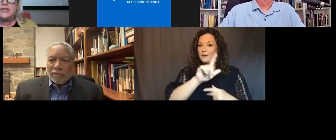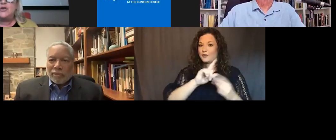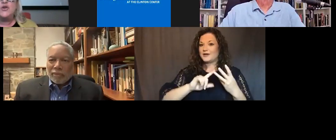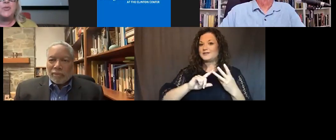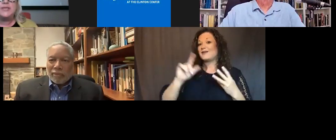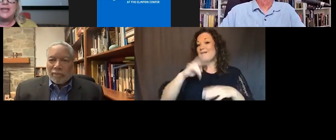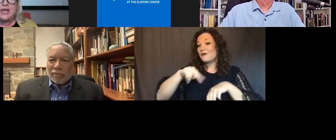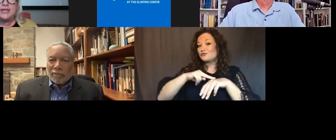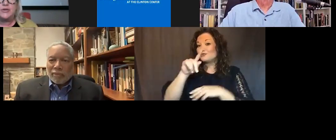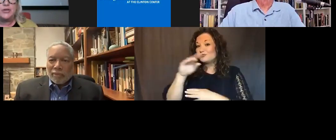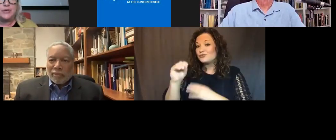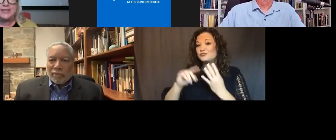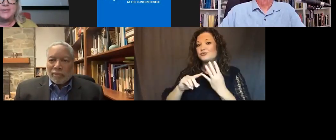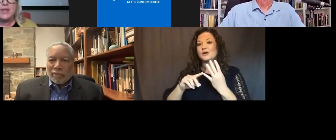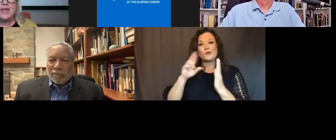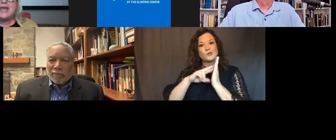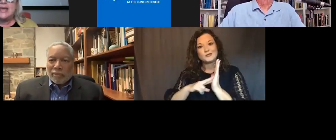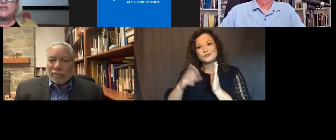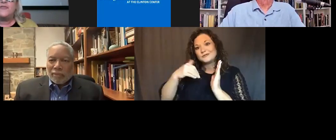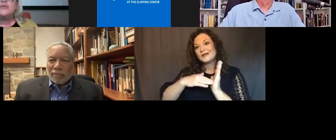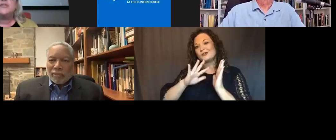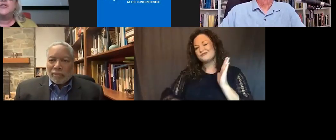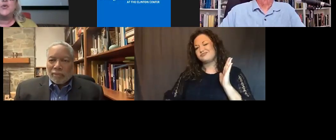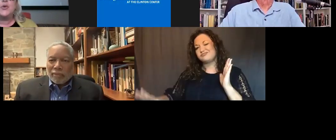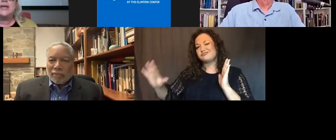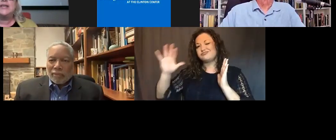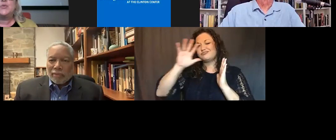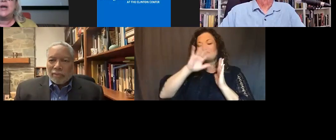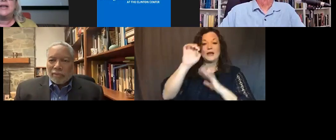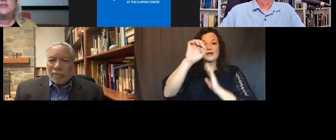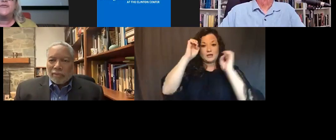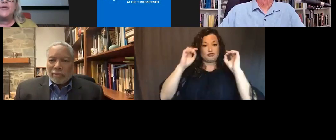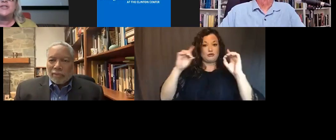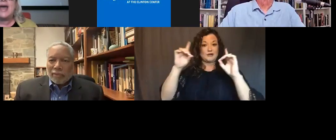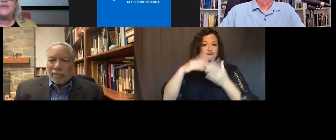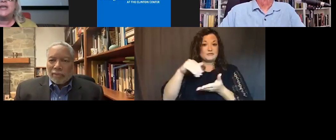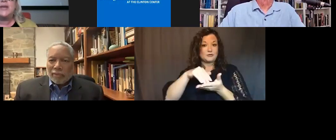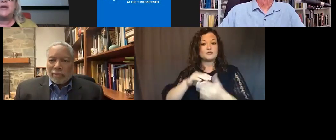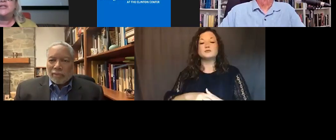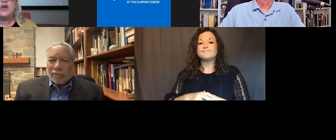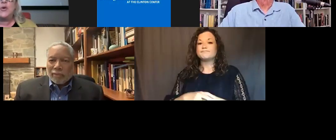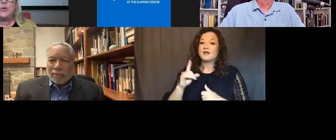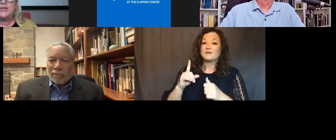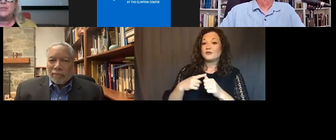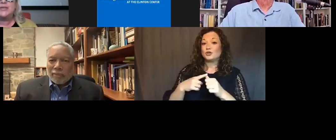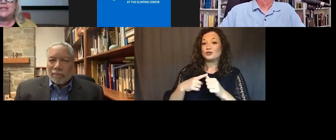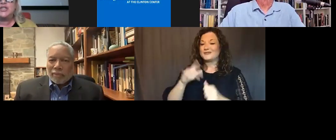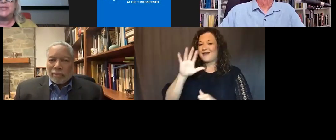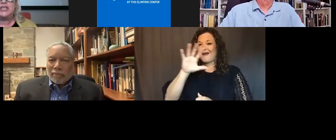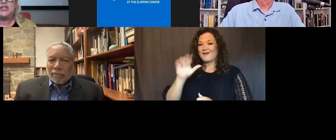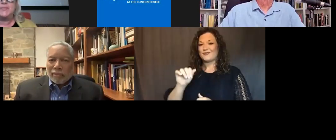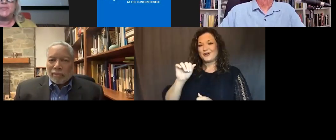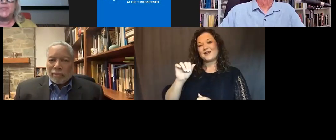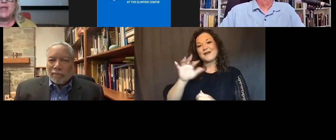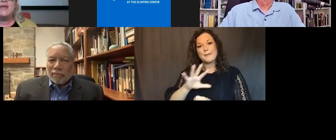centers, and numerous educational units. He is the first historian, as well as the first African American, to hold this prestigious